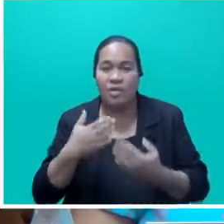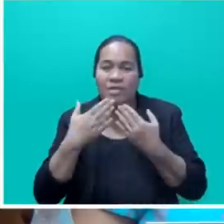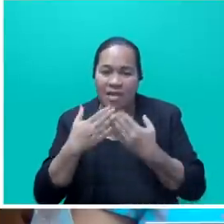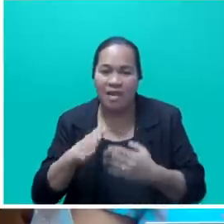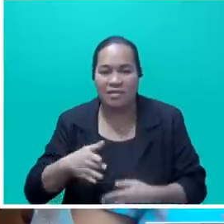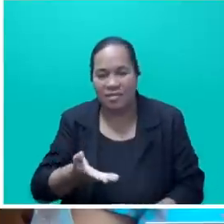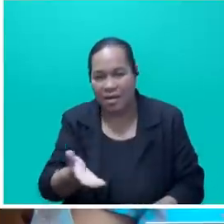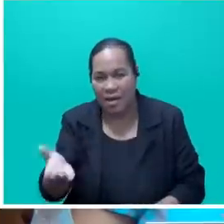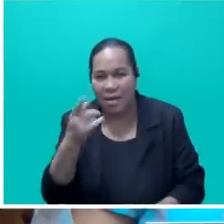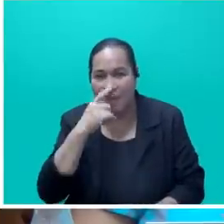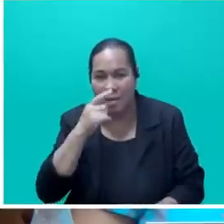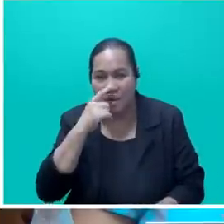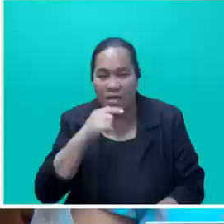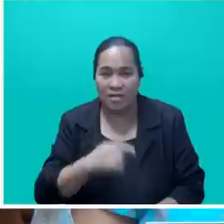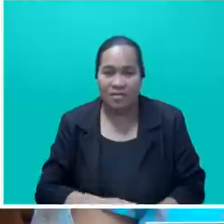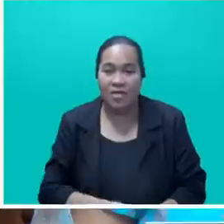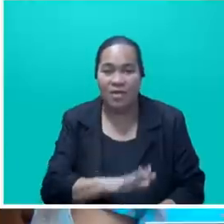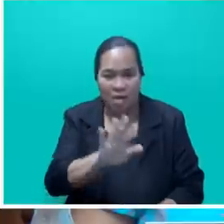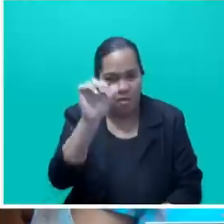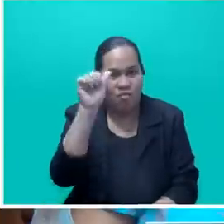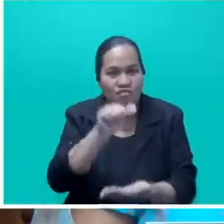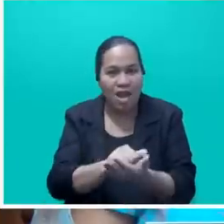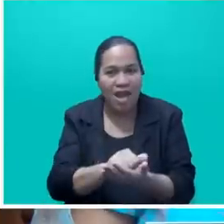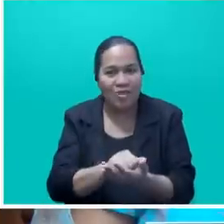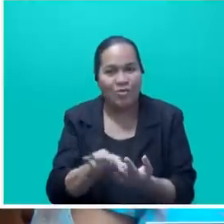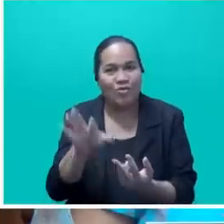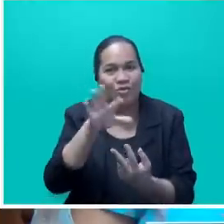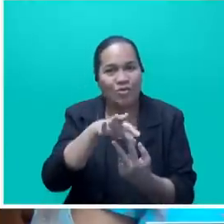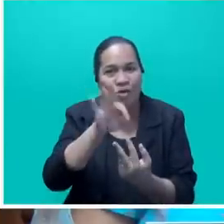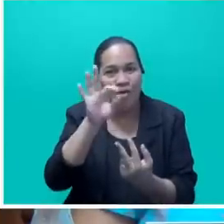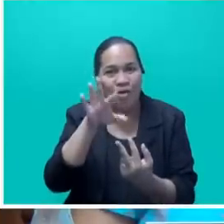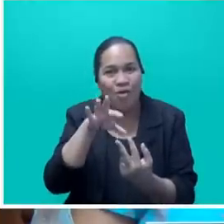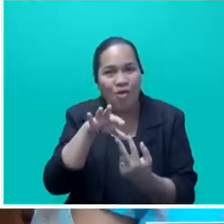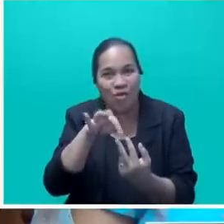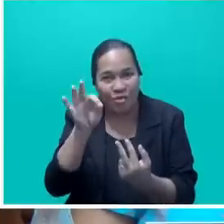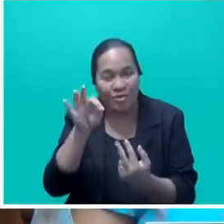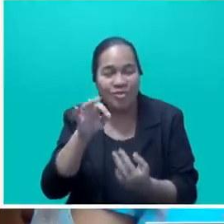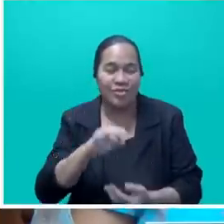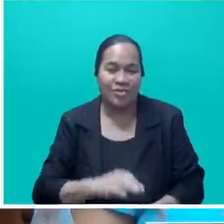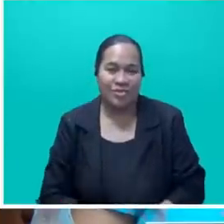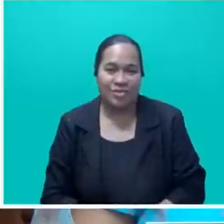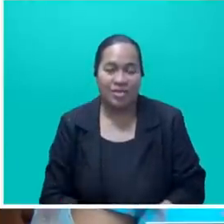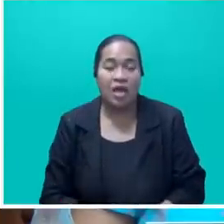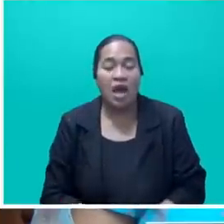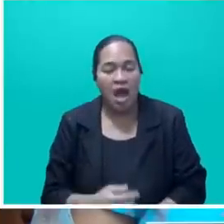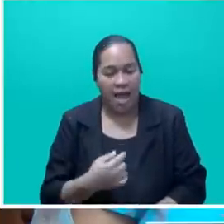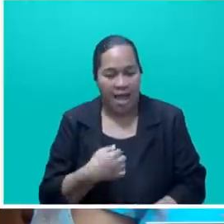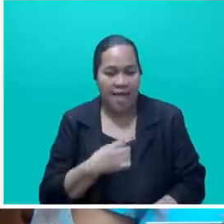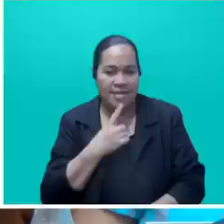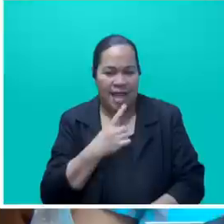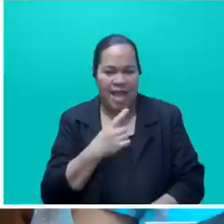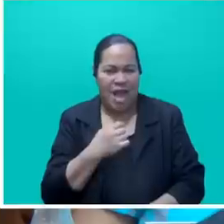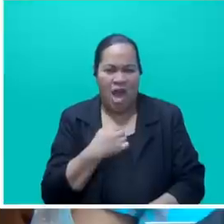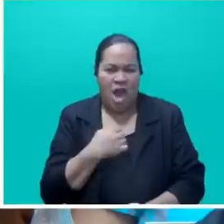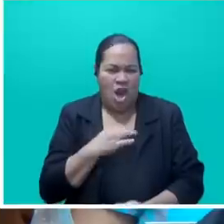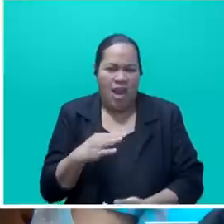for exercising their rights and making their votes count. I say this not as an elected minister,